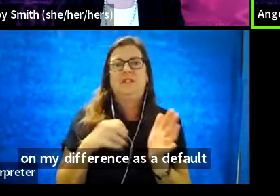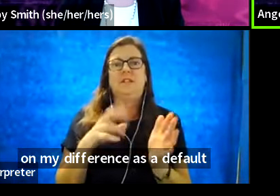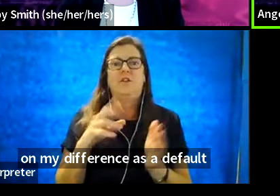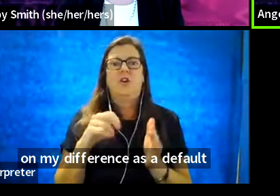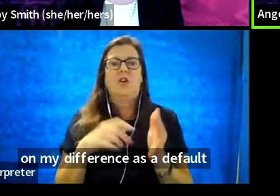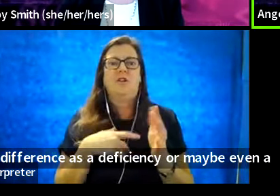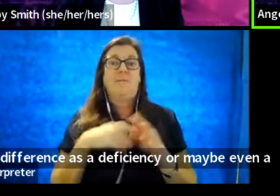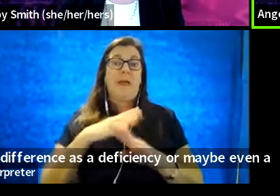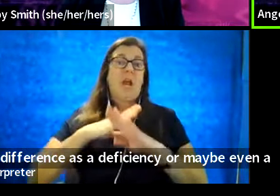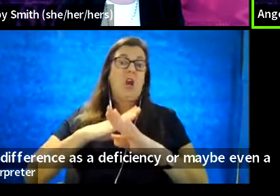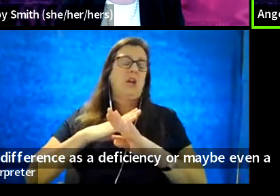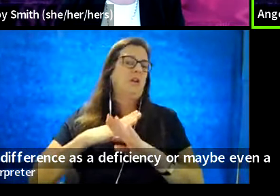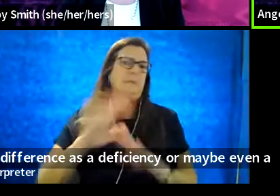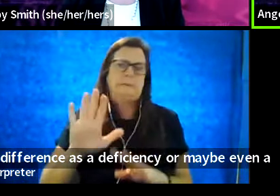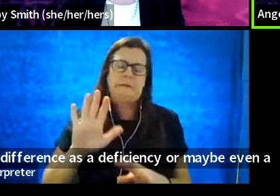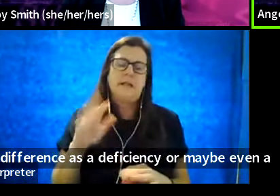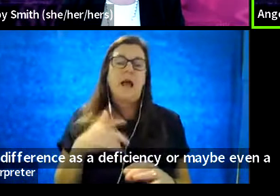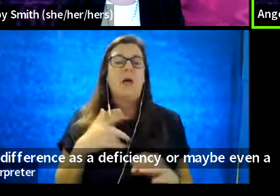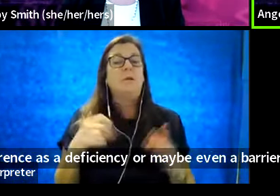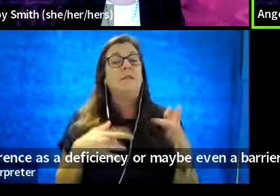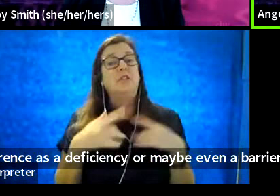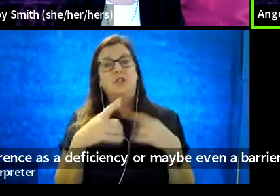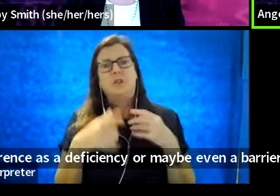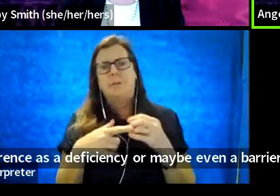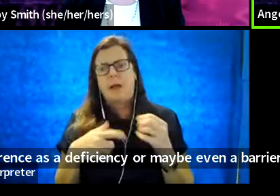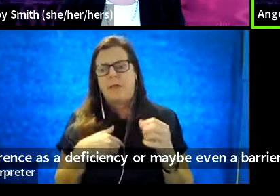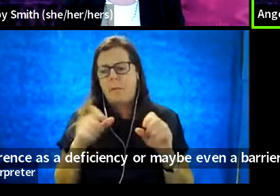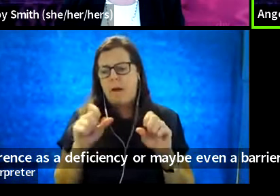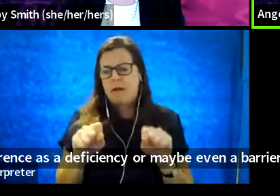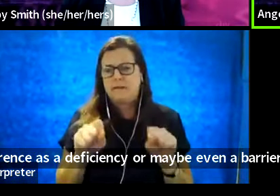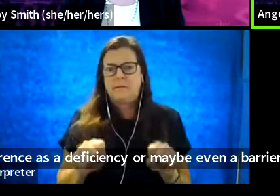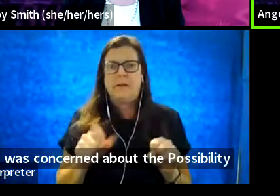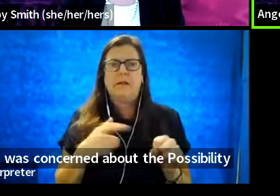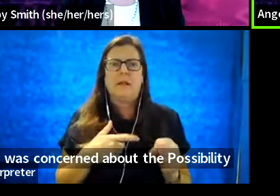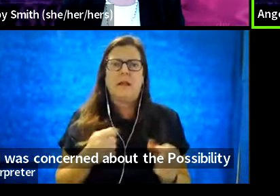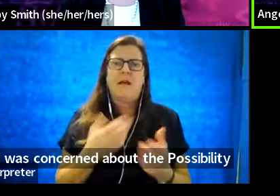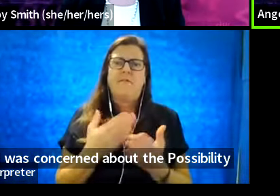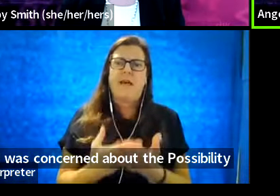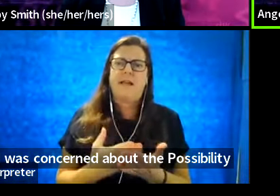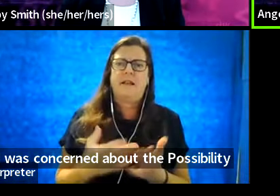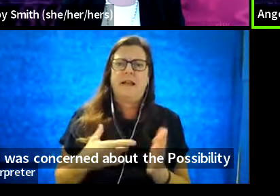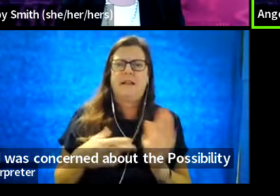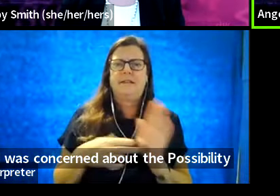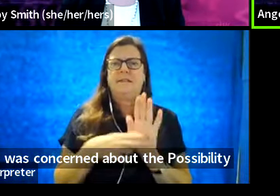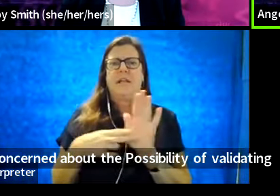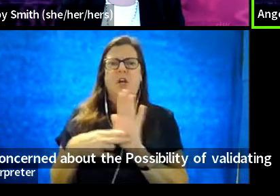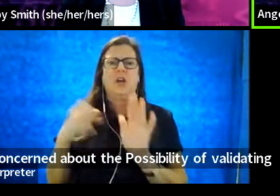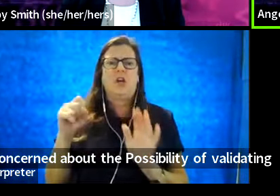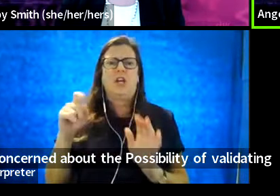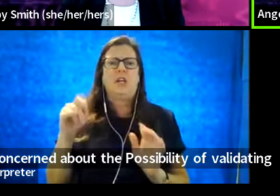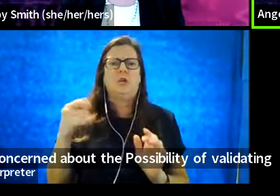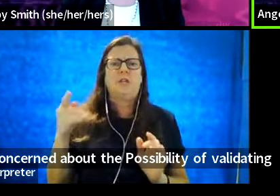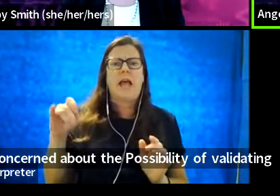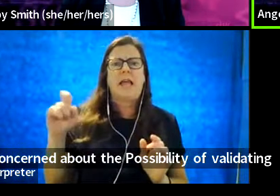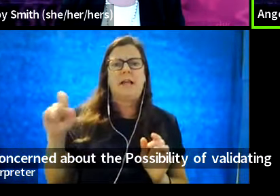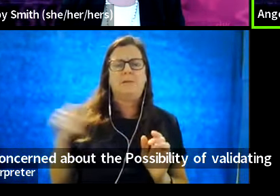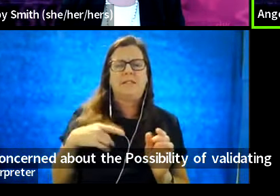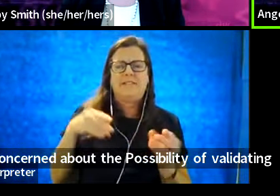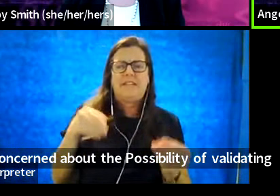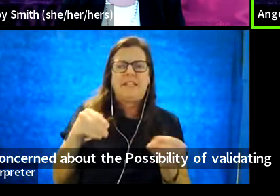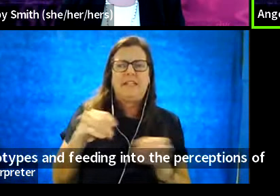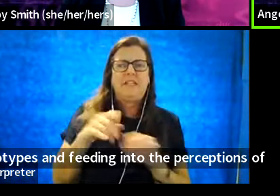barrier. I was concerned about the possibility of validating stereotypes and feeding into the perceptions